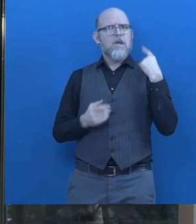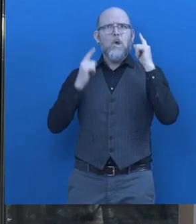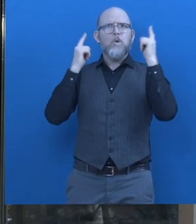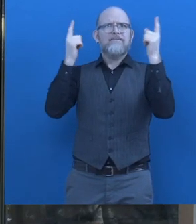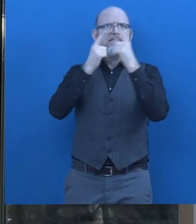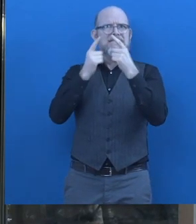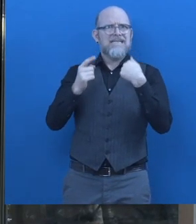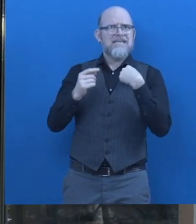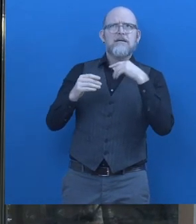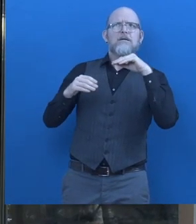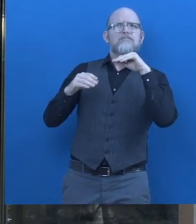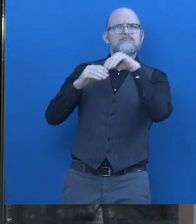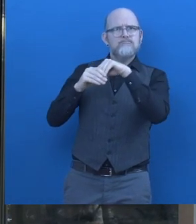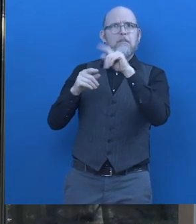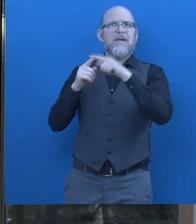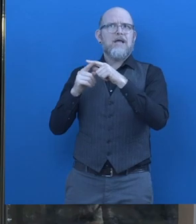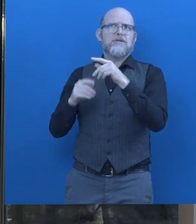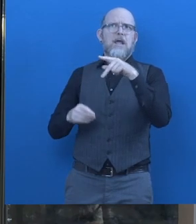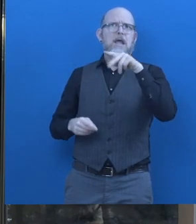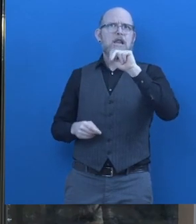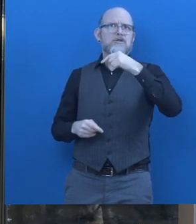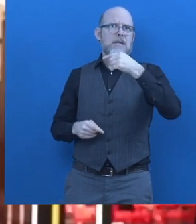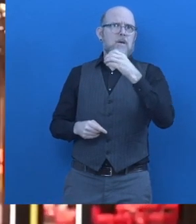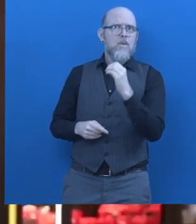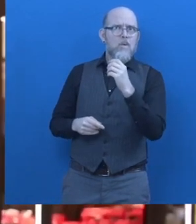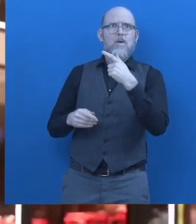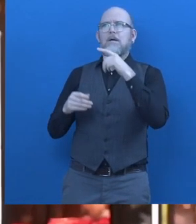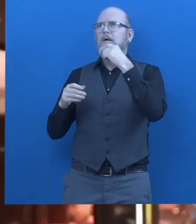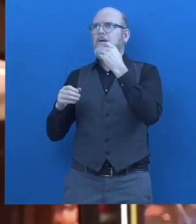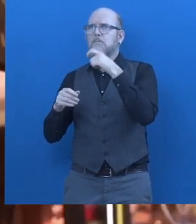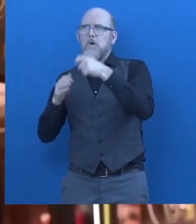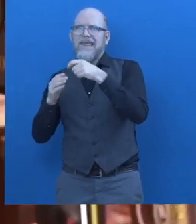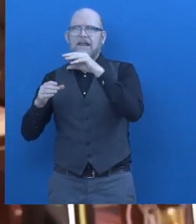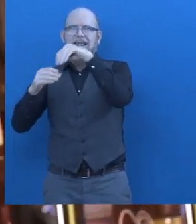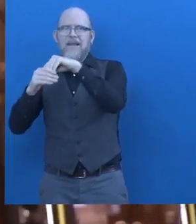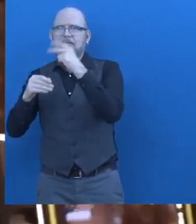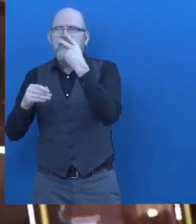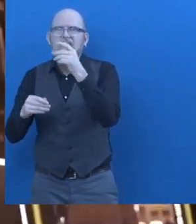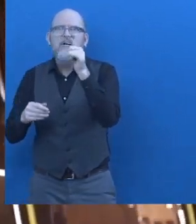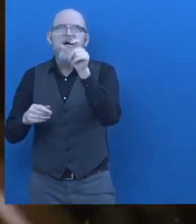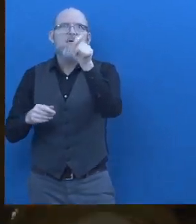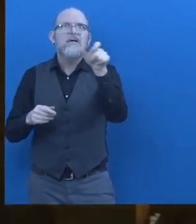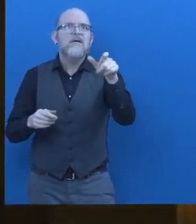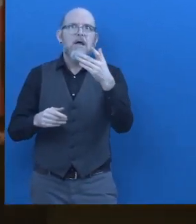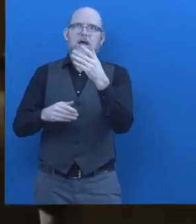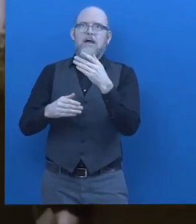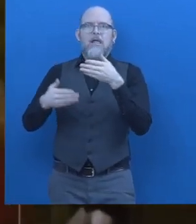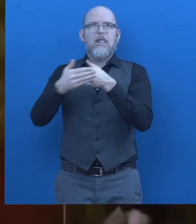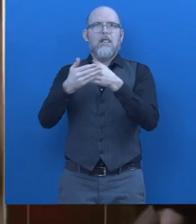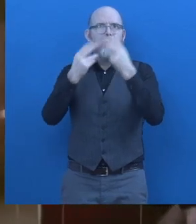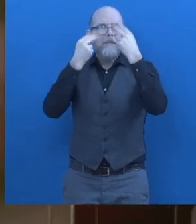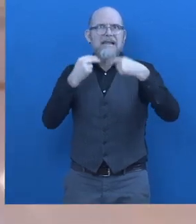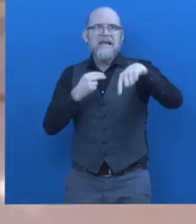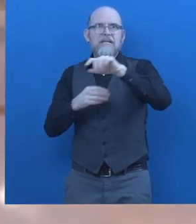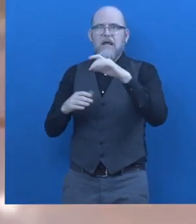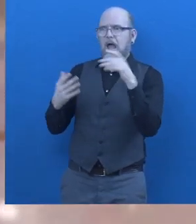was working going to be an angel and they had projects on visually disabled community i had chance to understand their their